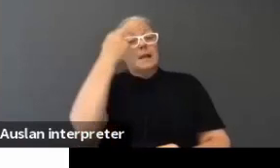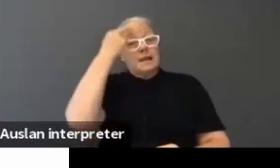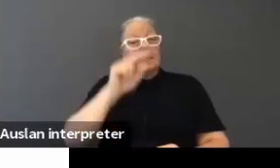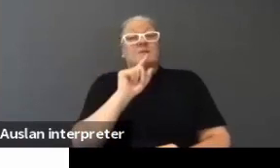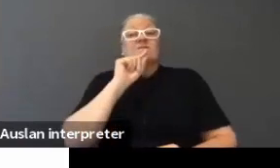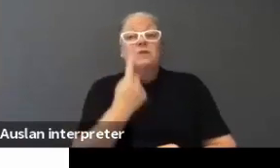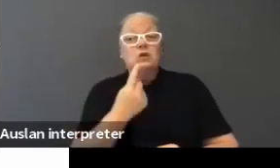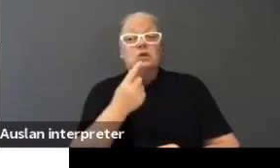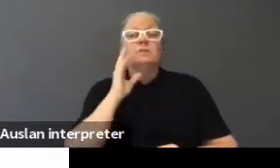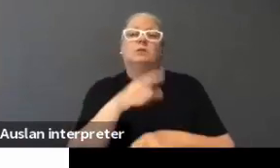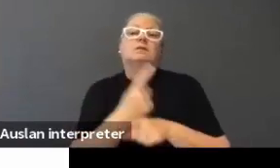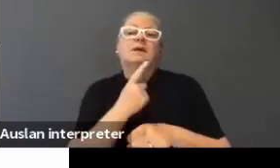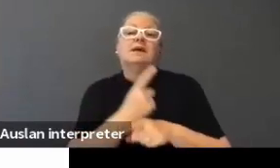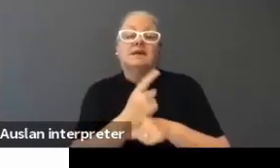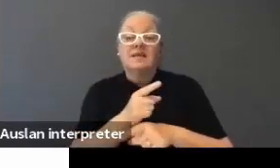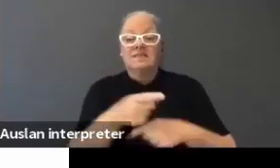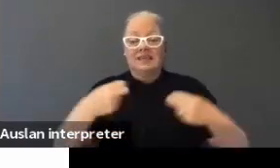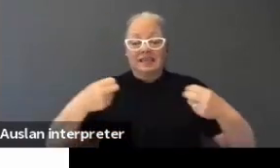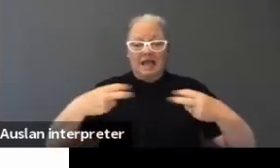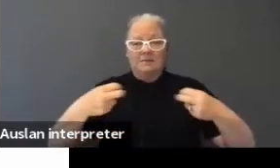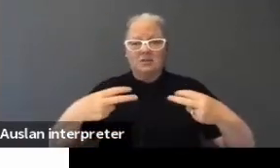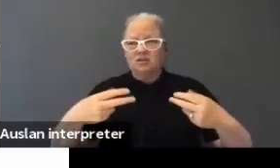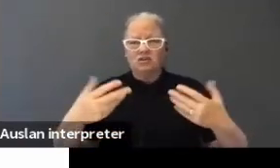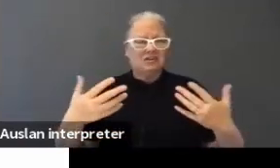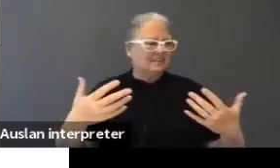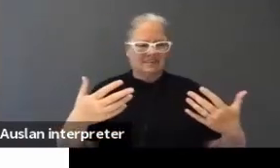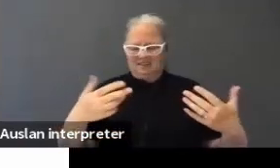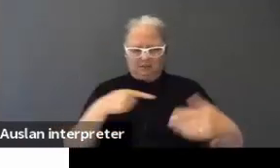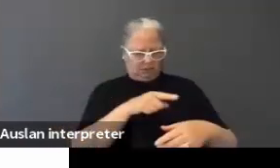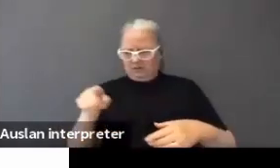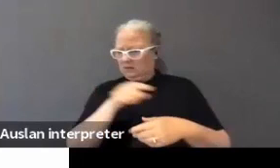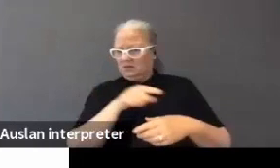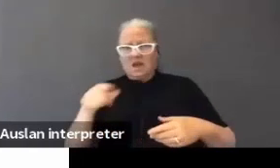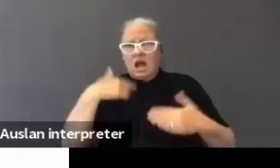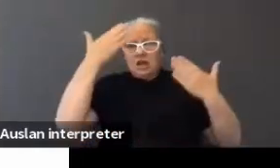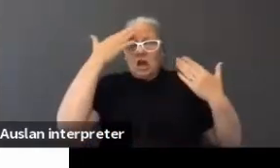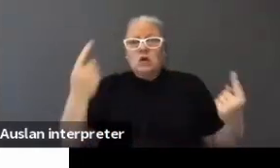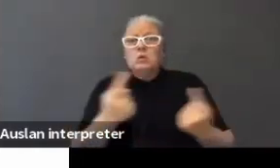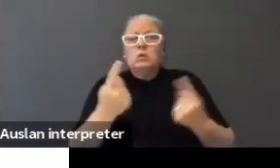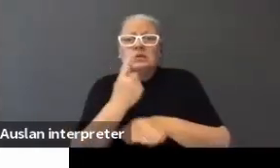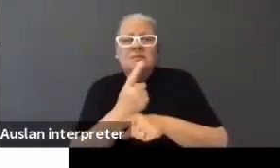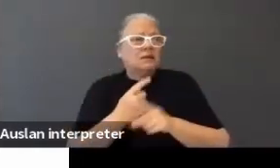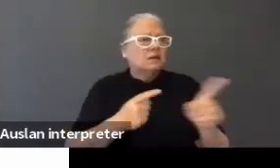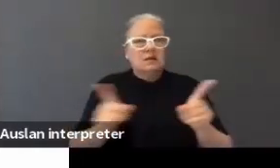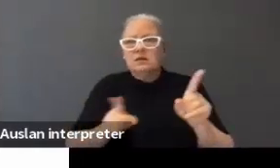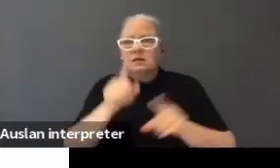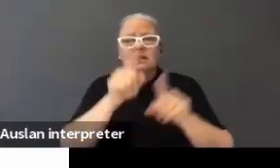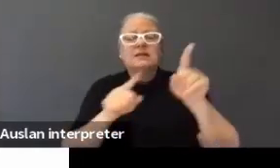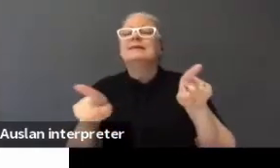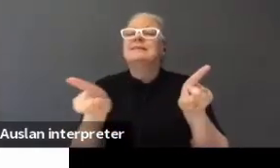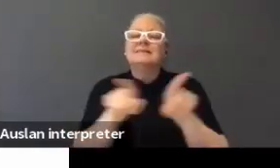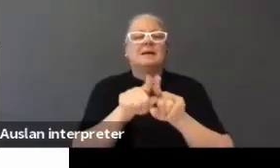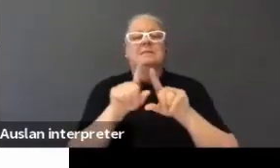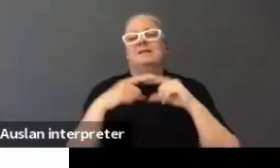all the captions run into each other and therefore I don't have any idea who is speaking. This is the same in a classroom